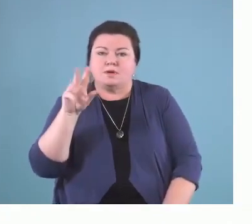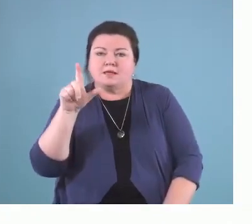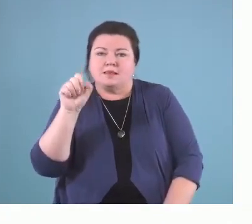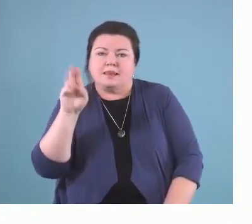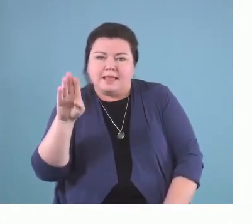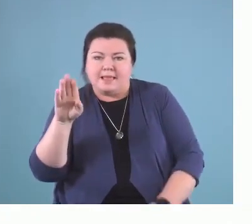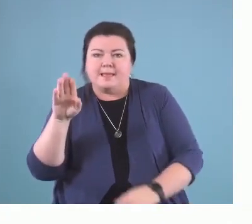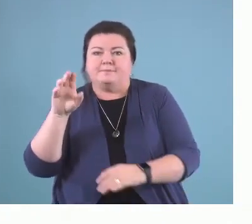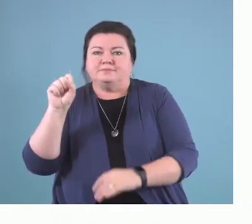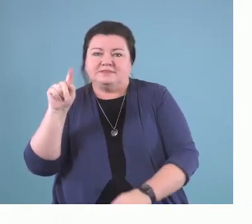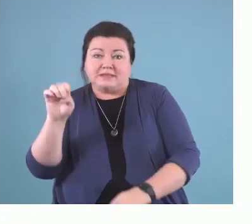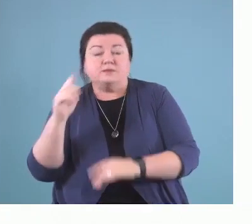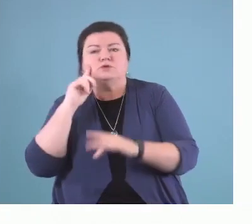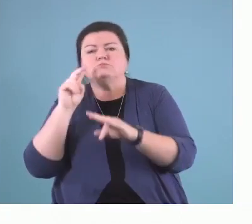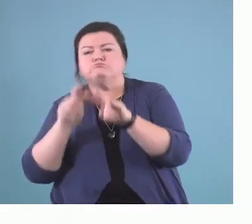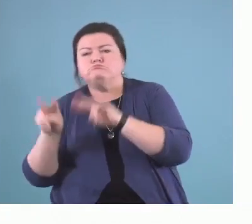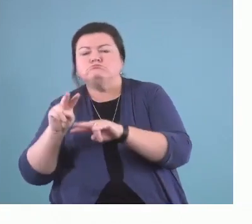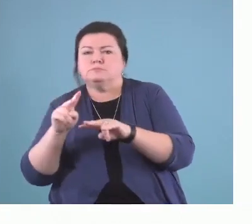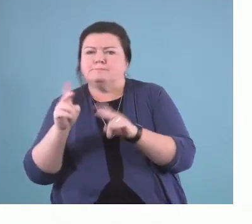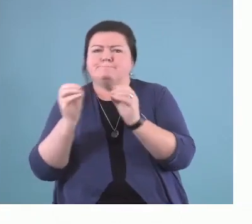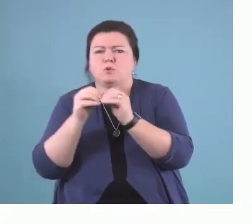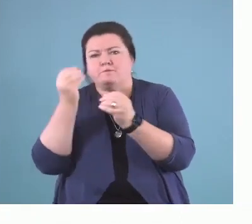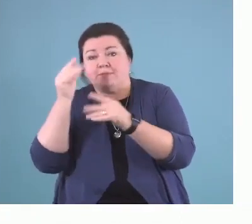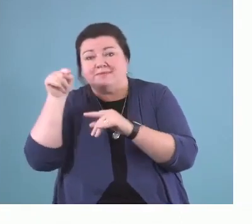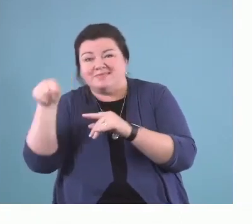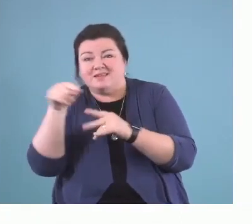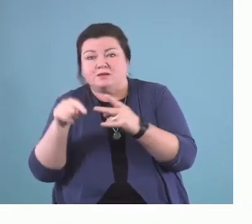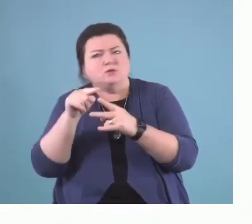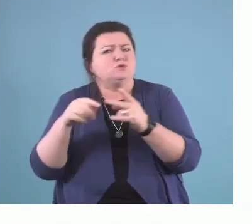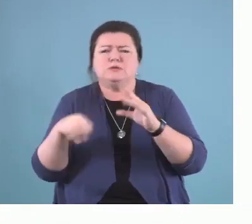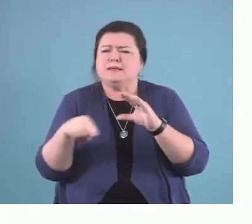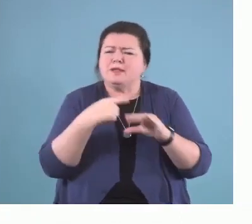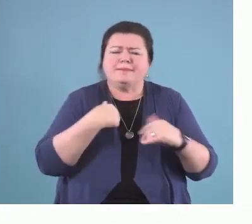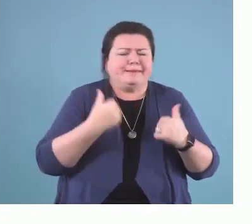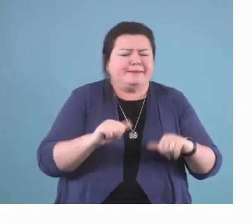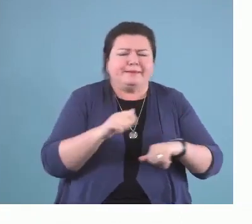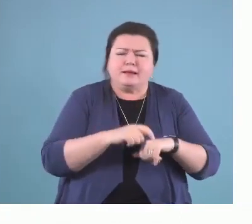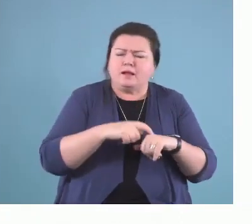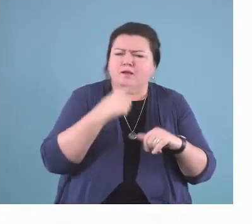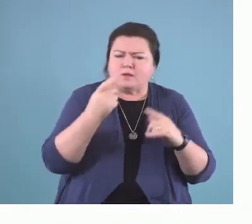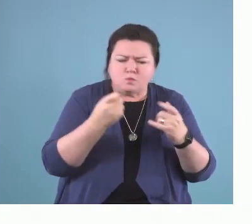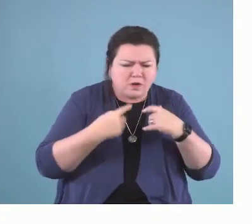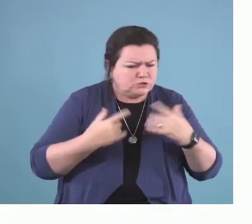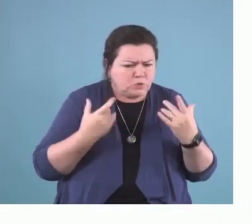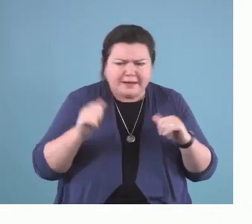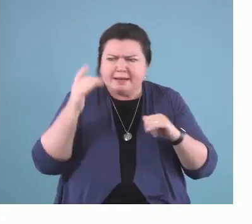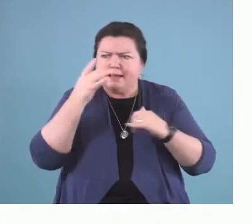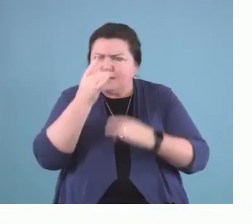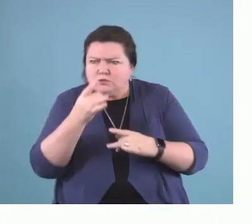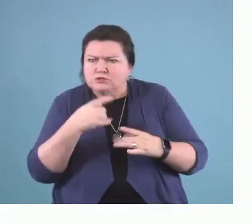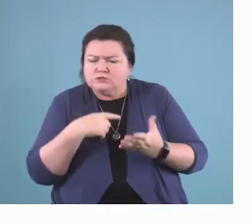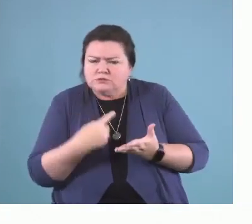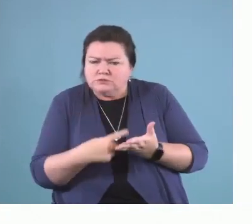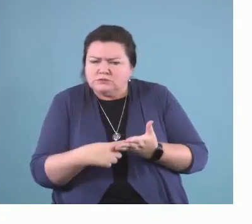to you. But always, I encourage you to please email me if you have questions or you hear something interesting that I'm talking about